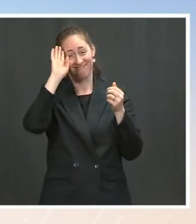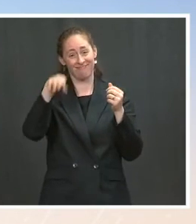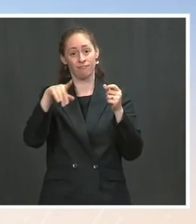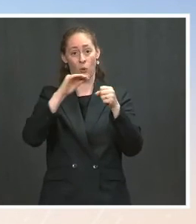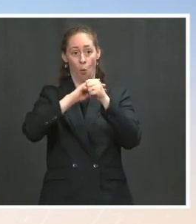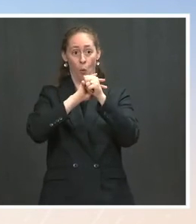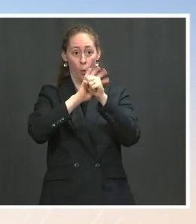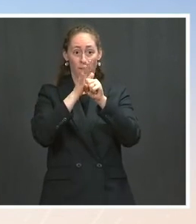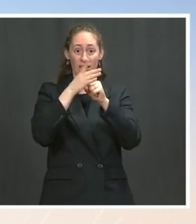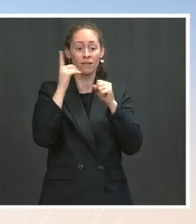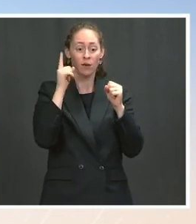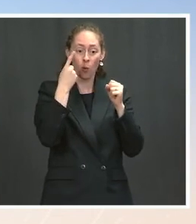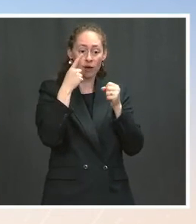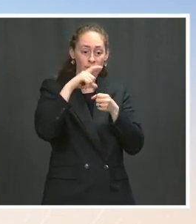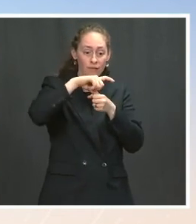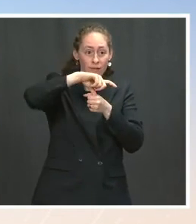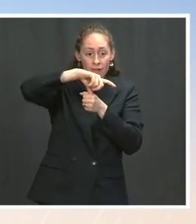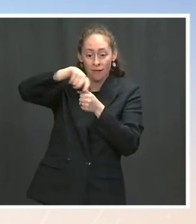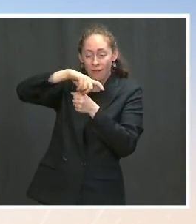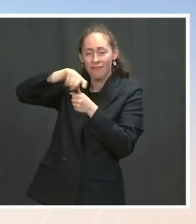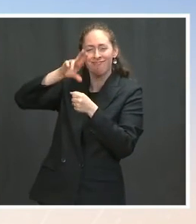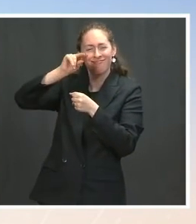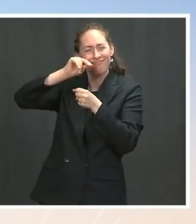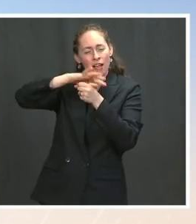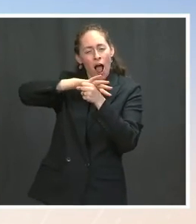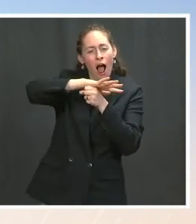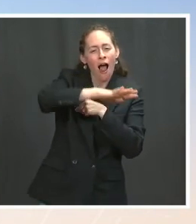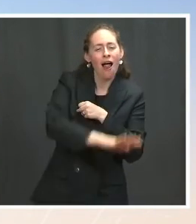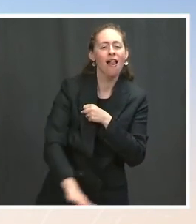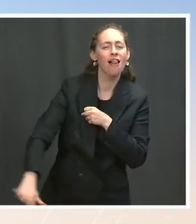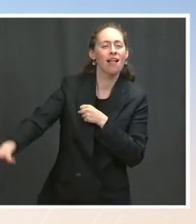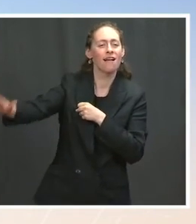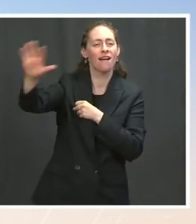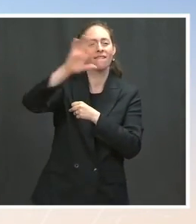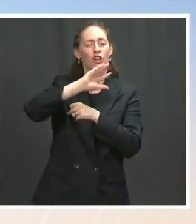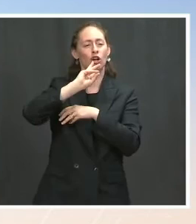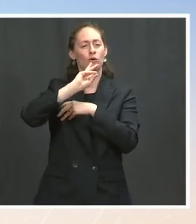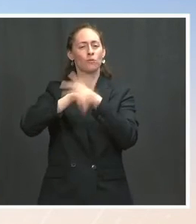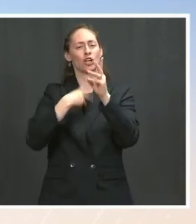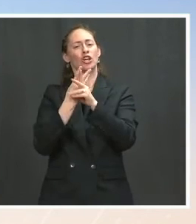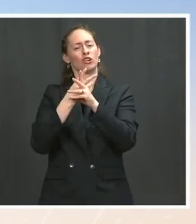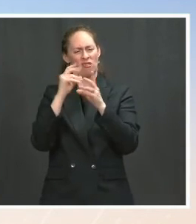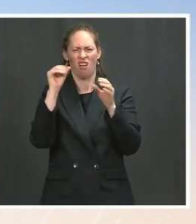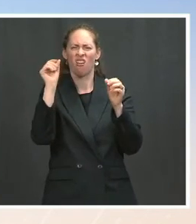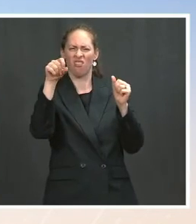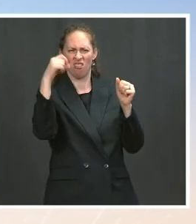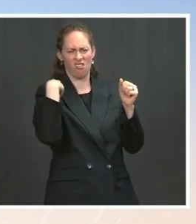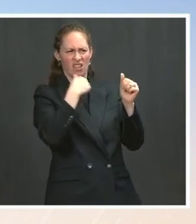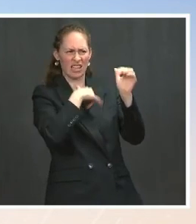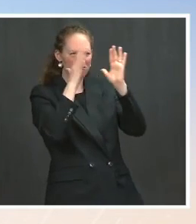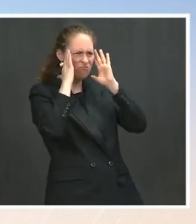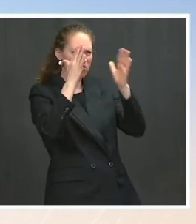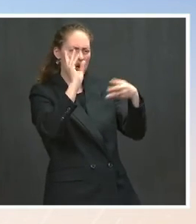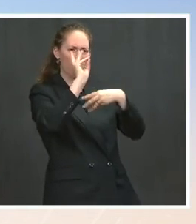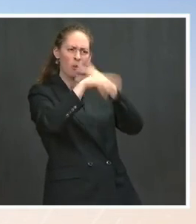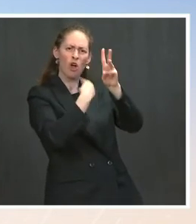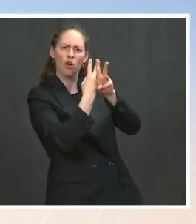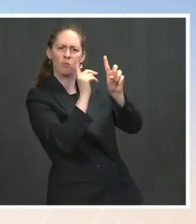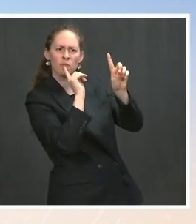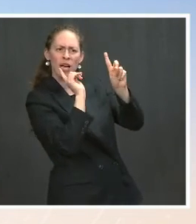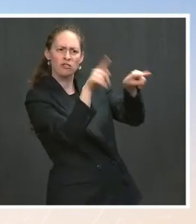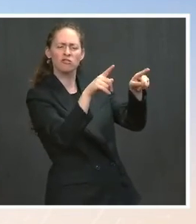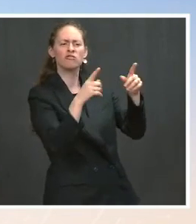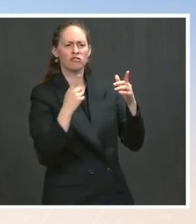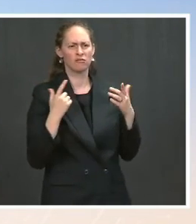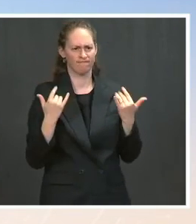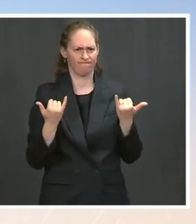play a central role in addressing the global pandemic we've invested more than any other country in covax and we're pushing other countries